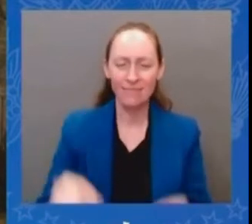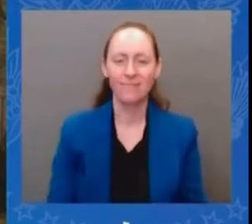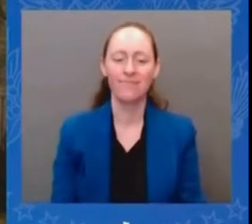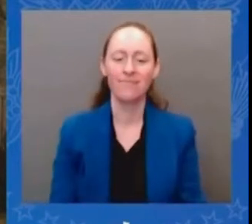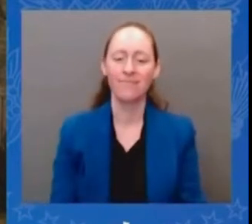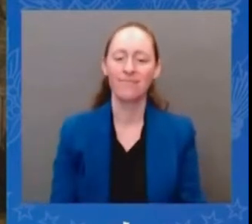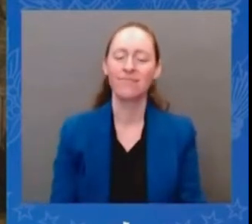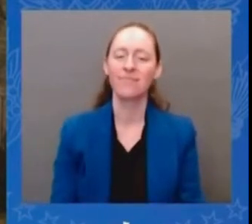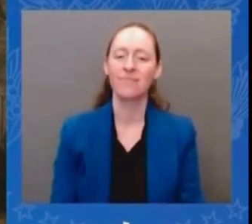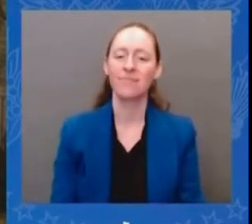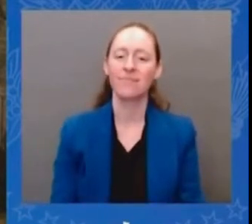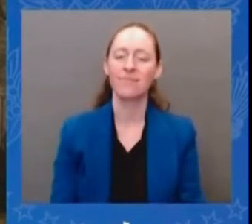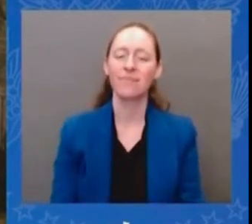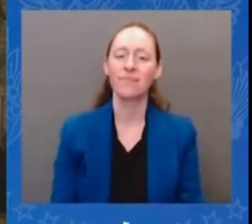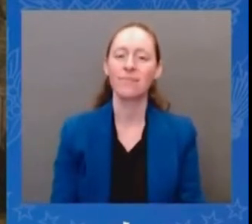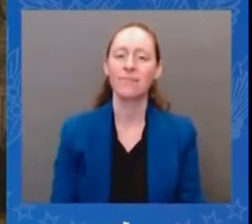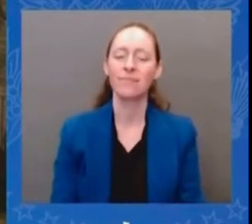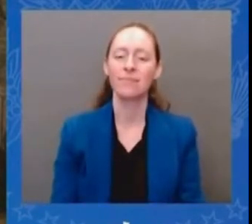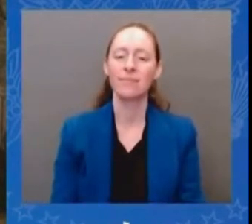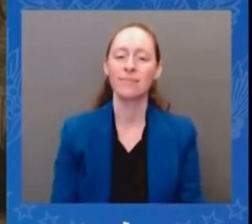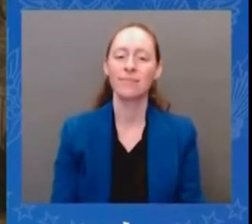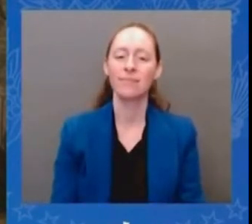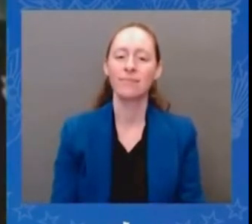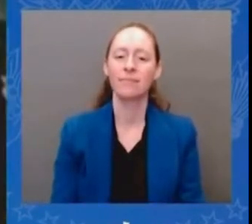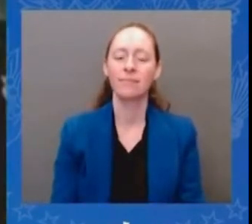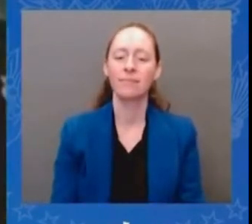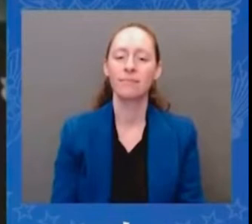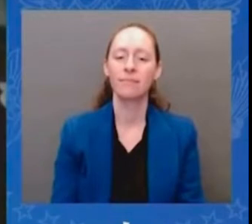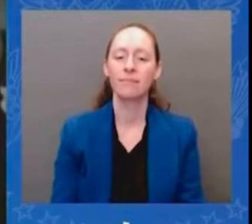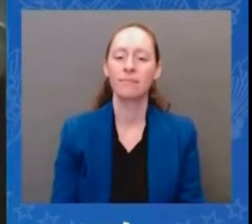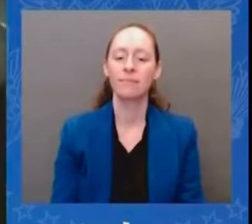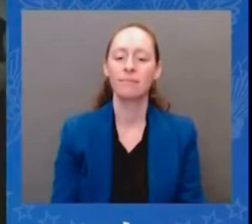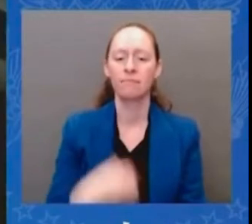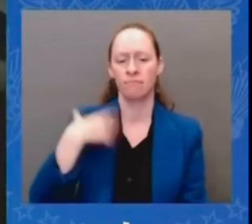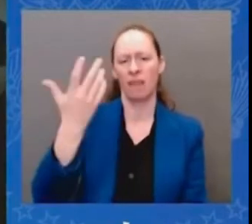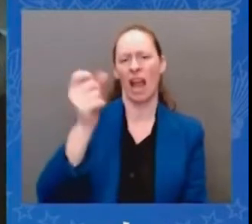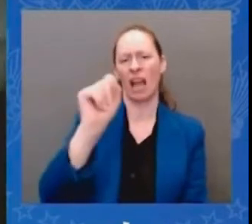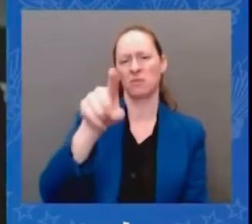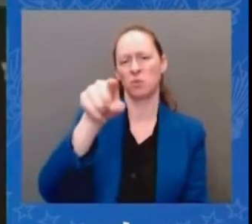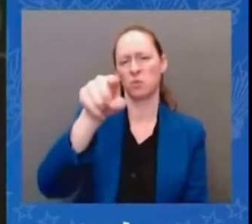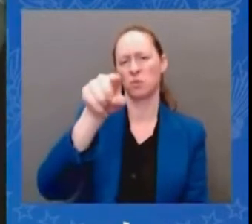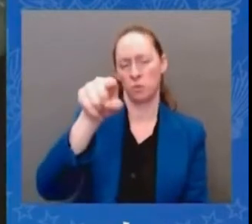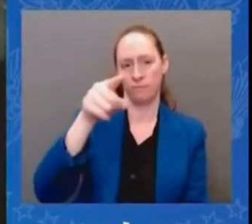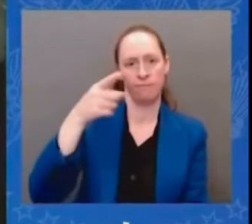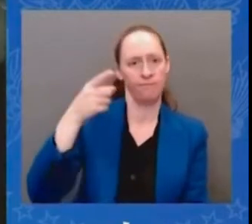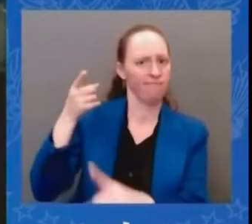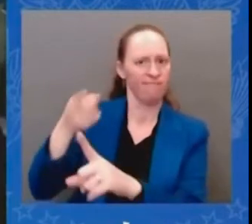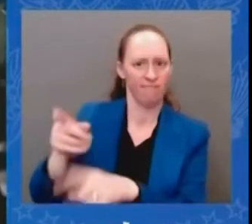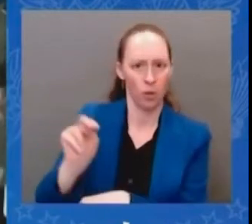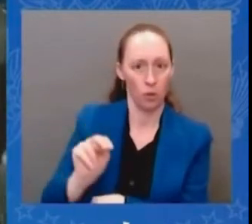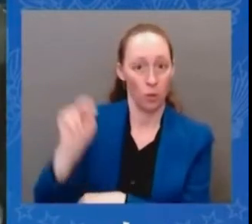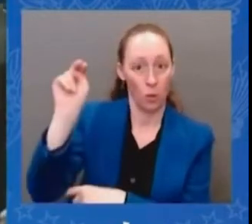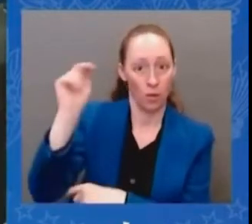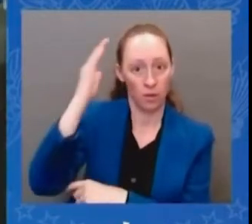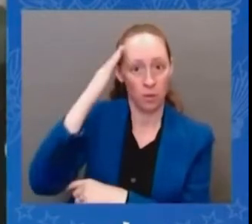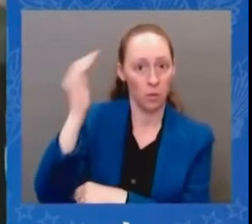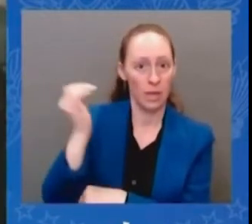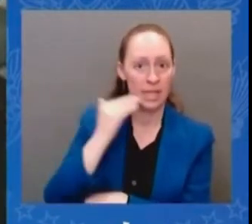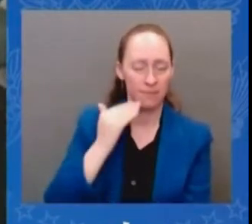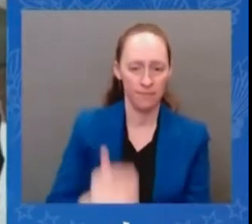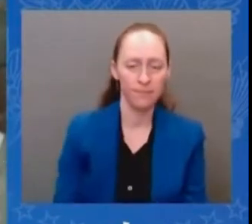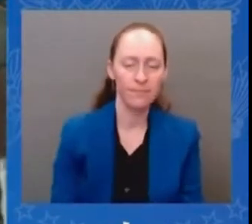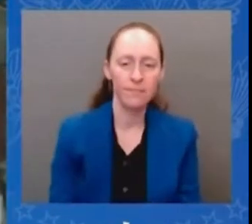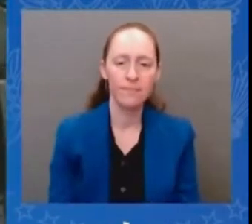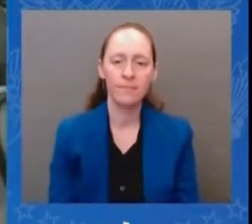north korea uh which appears uh poised to uh conduct a new nuclear test uh i'm wondering if you can